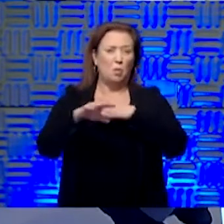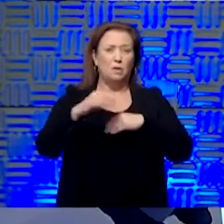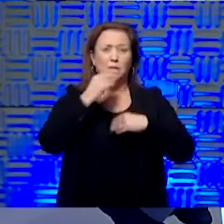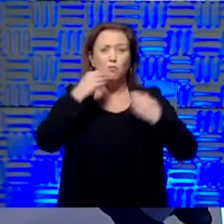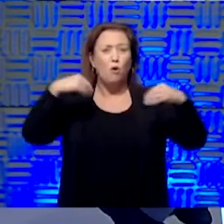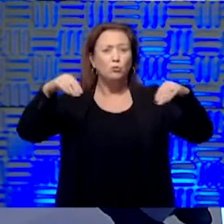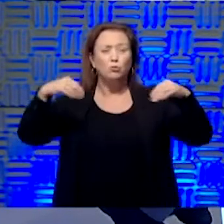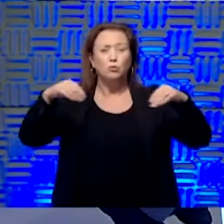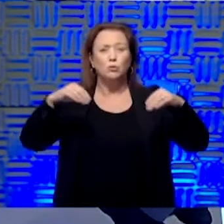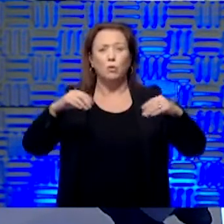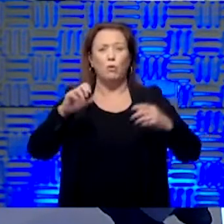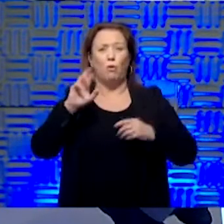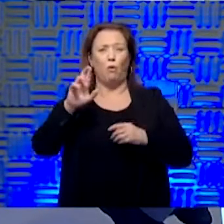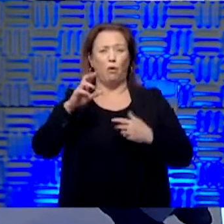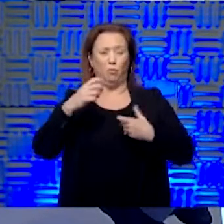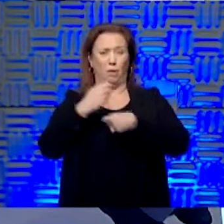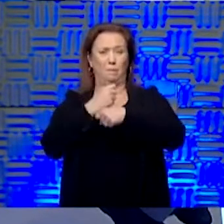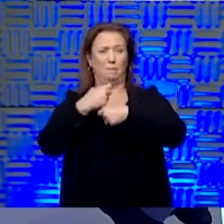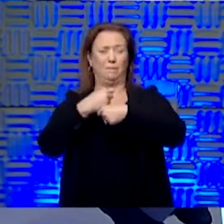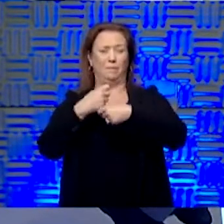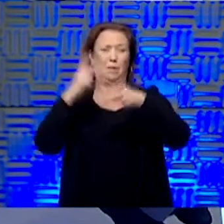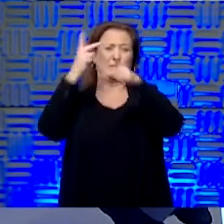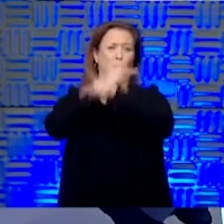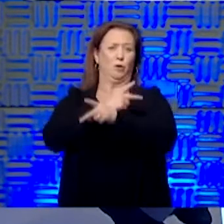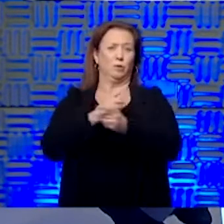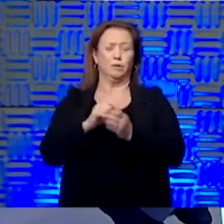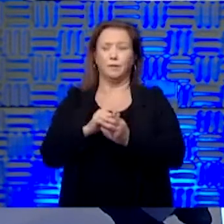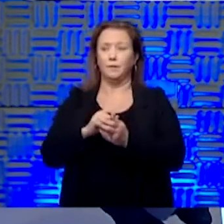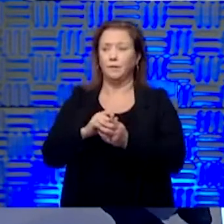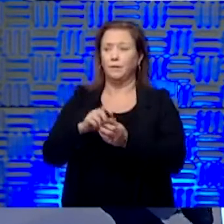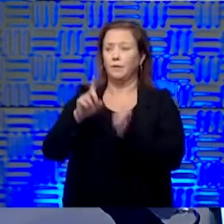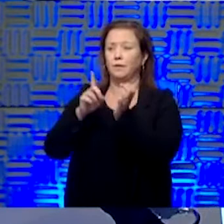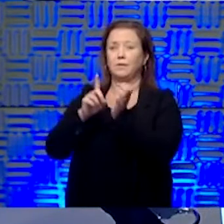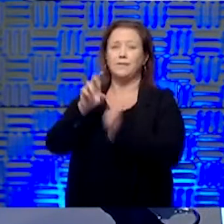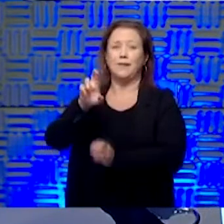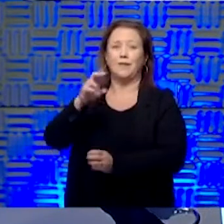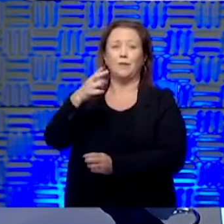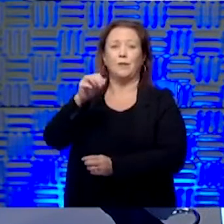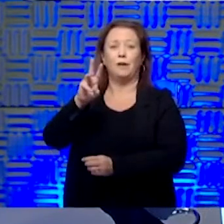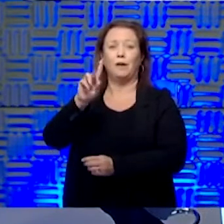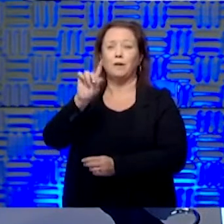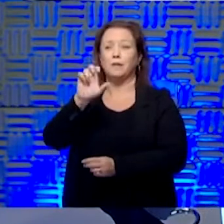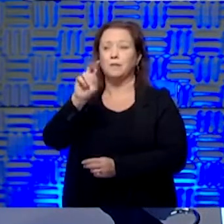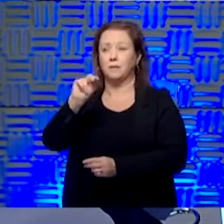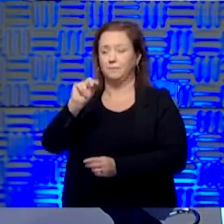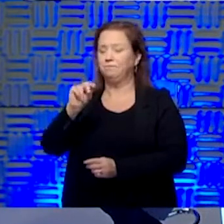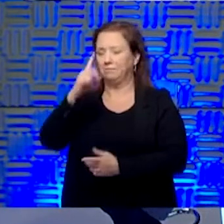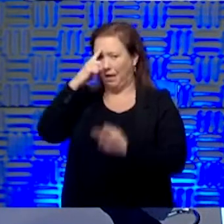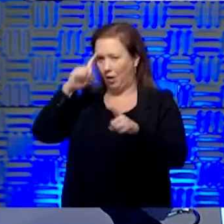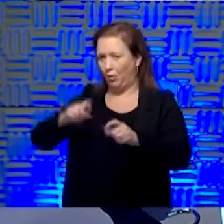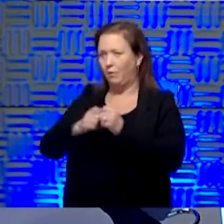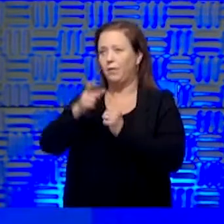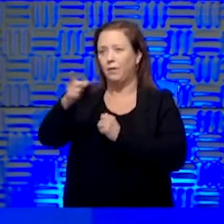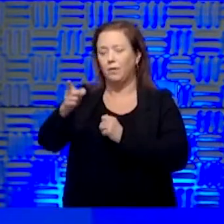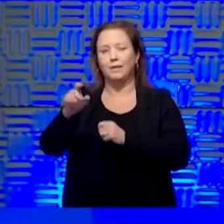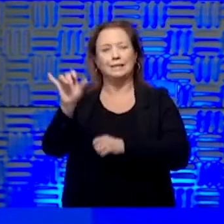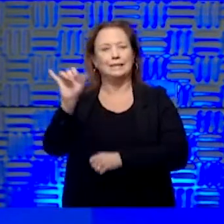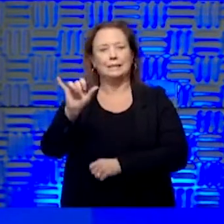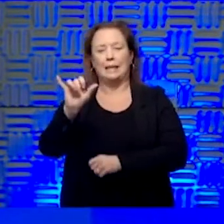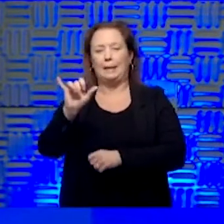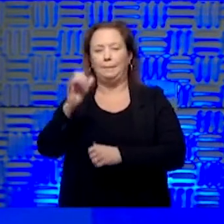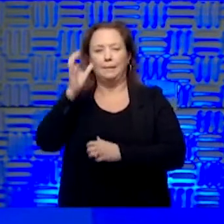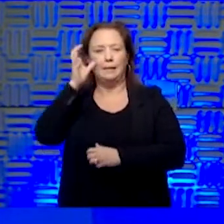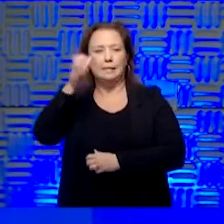or is that actually going to make things work? Yeah, great question, Dana. I would agree with you. The same thing as with masks.